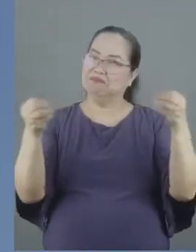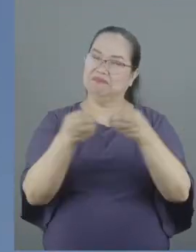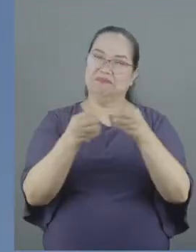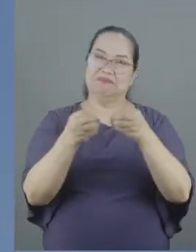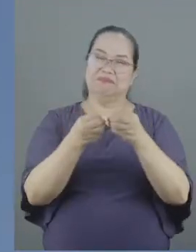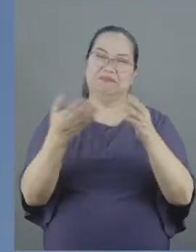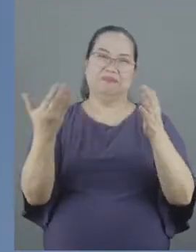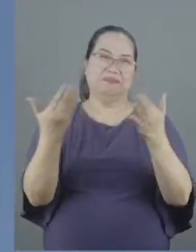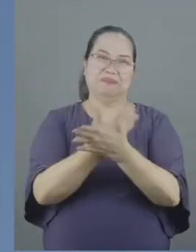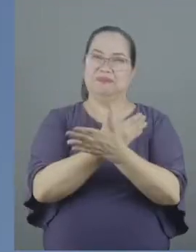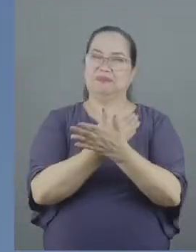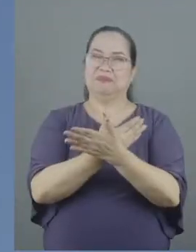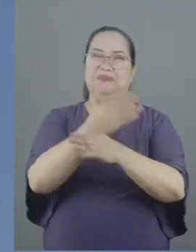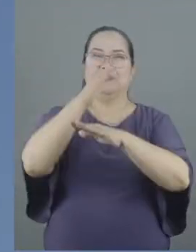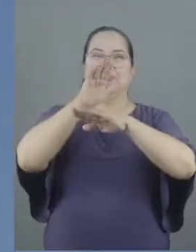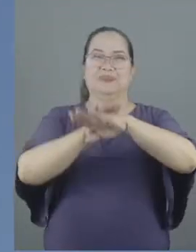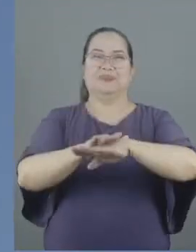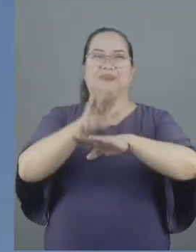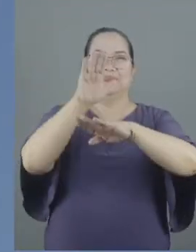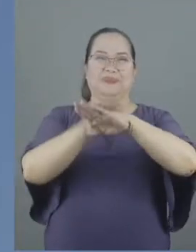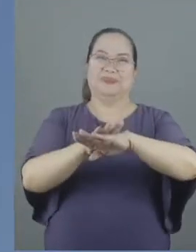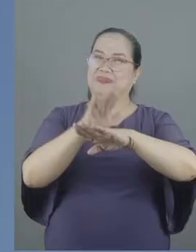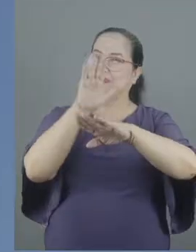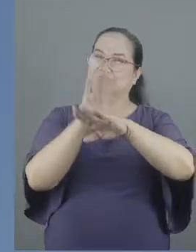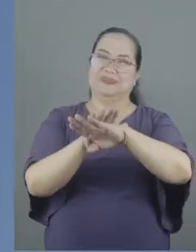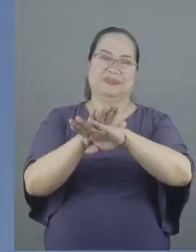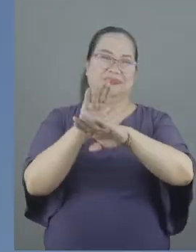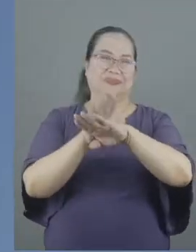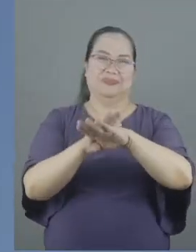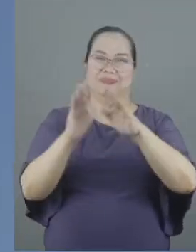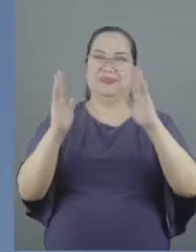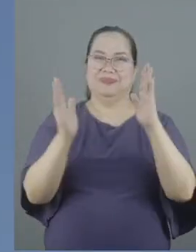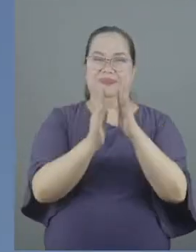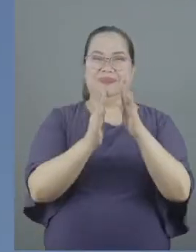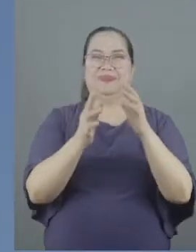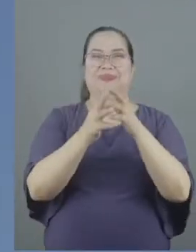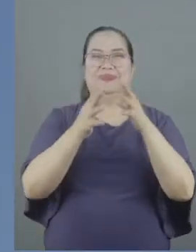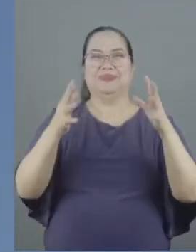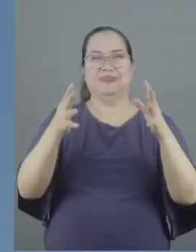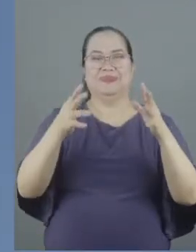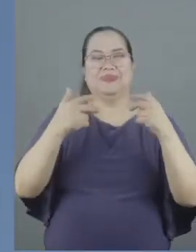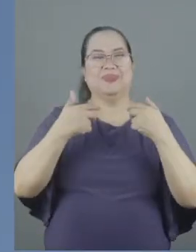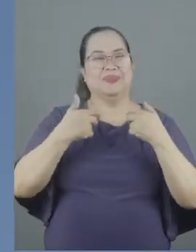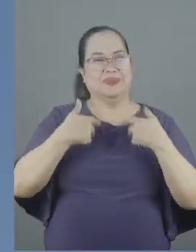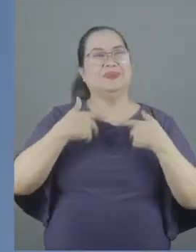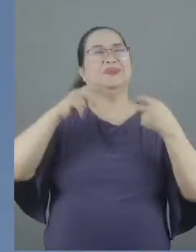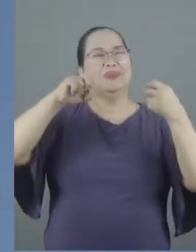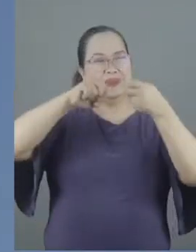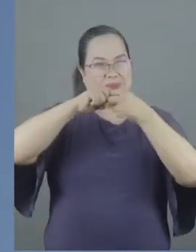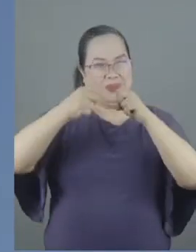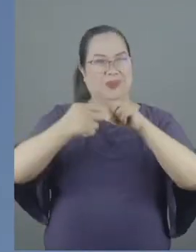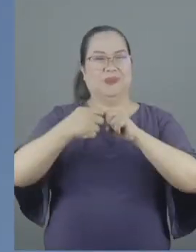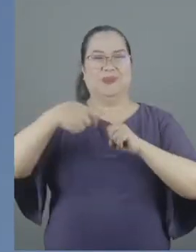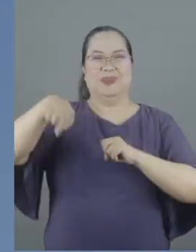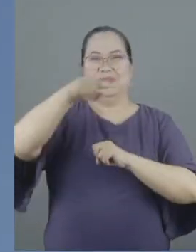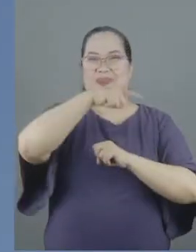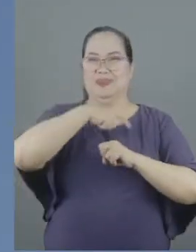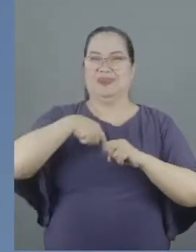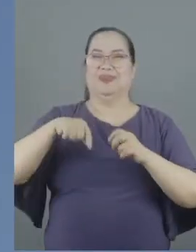new mornings have come, but we still face these giant elephants in our own room.